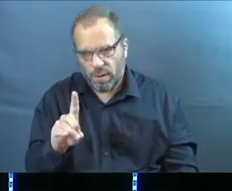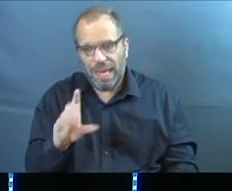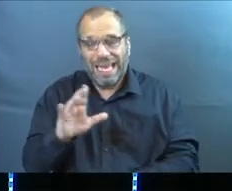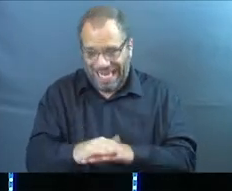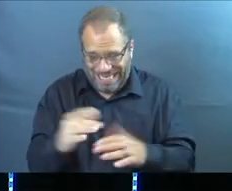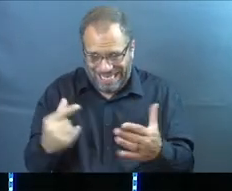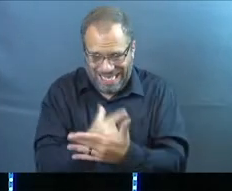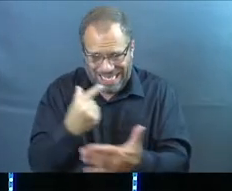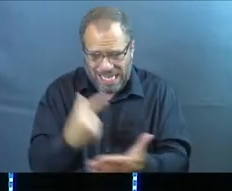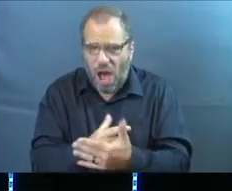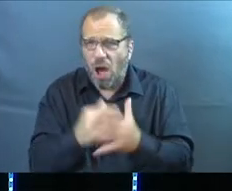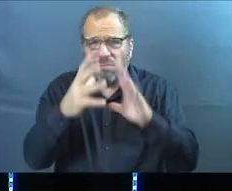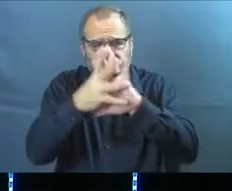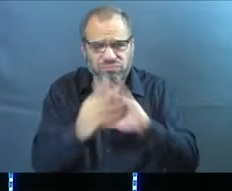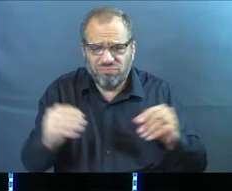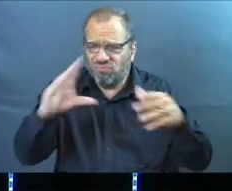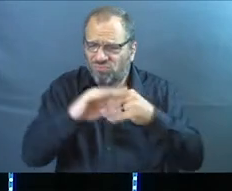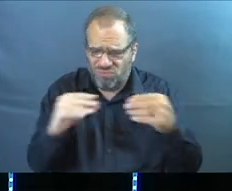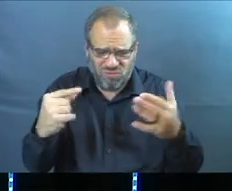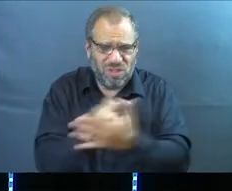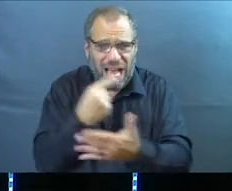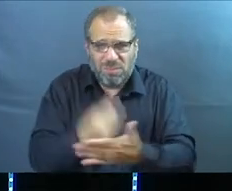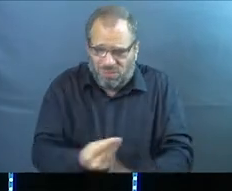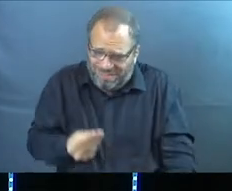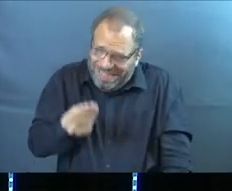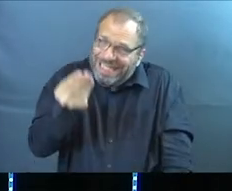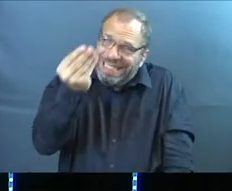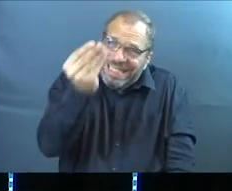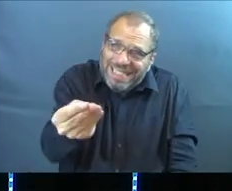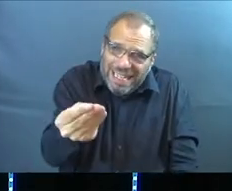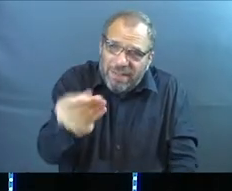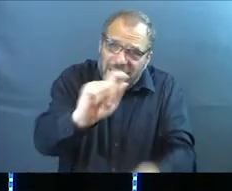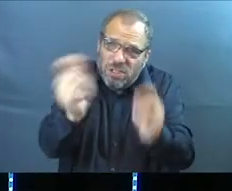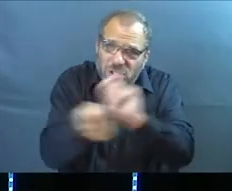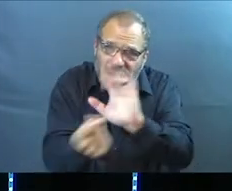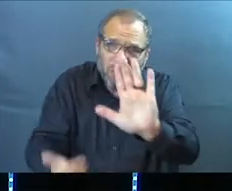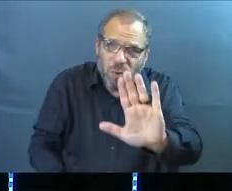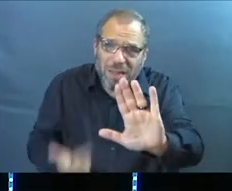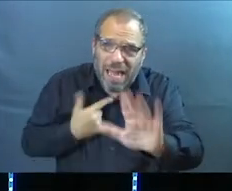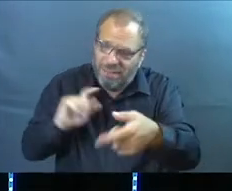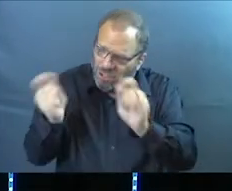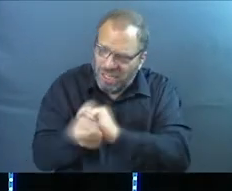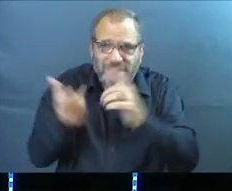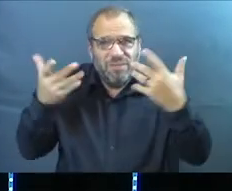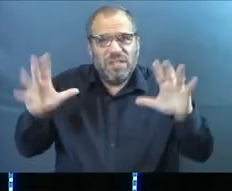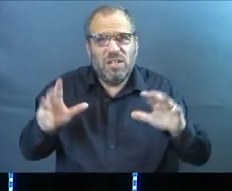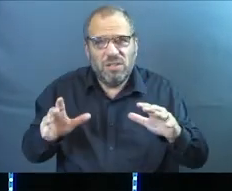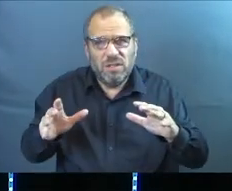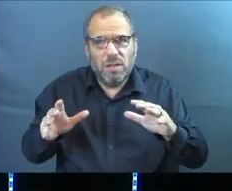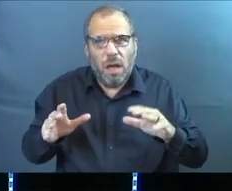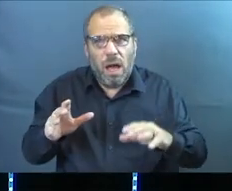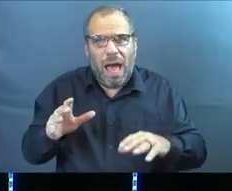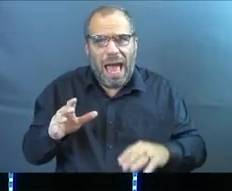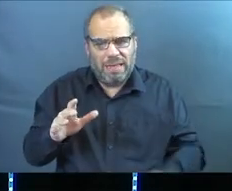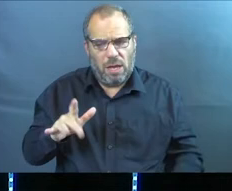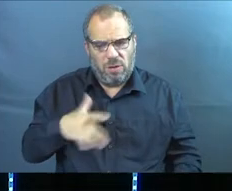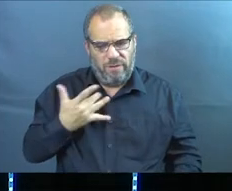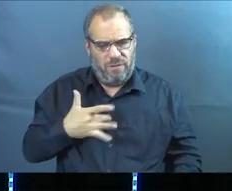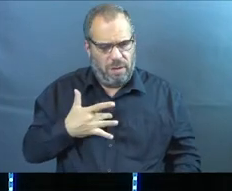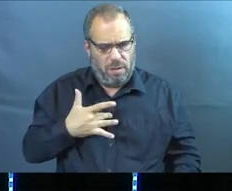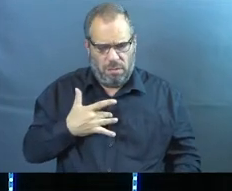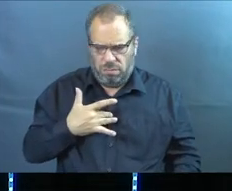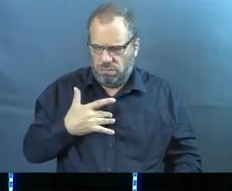gospel, the amazing gospel was given to you and it's changed your life. You should feel a personal